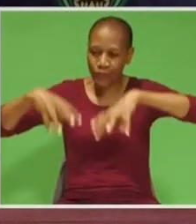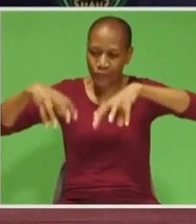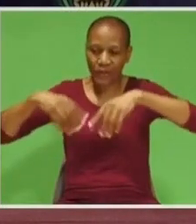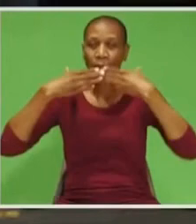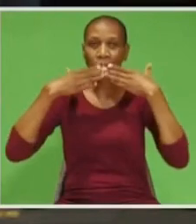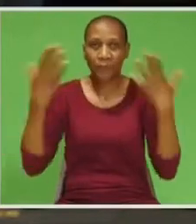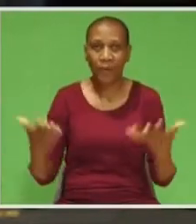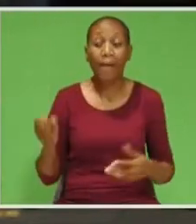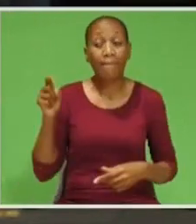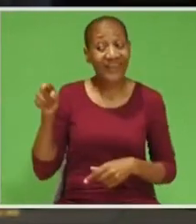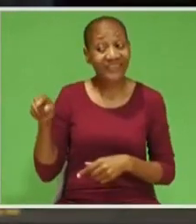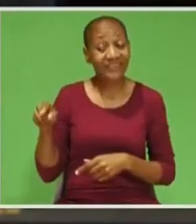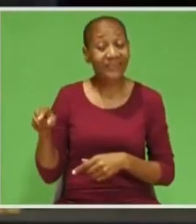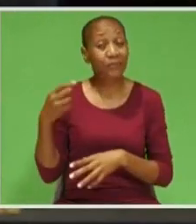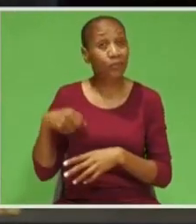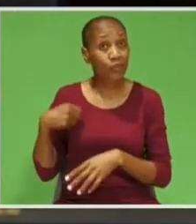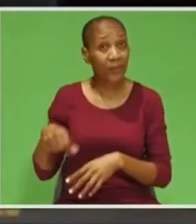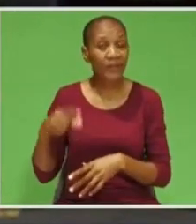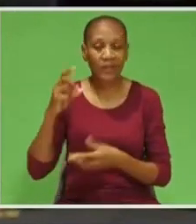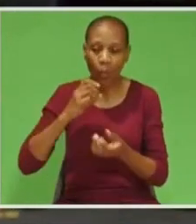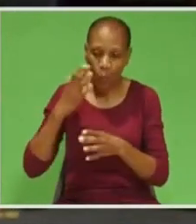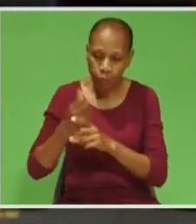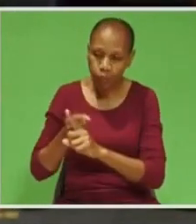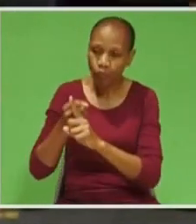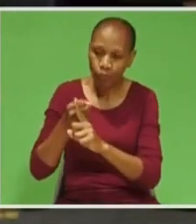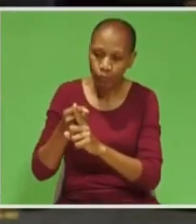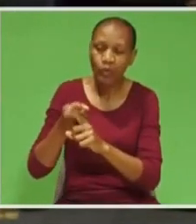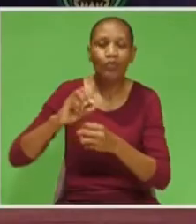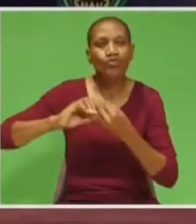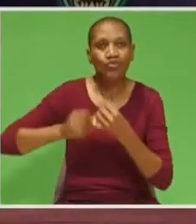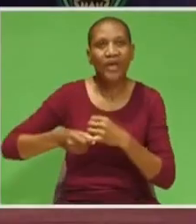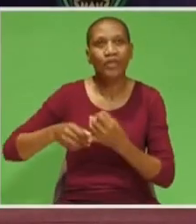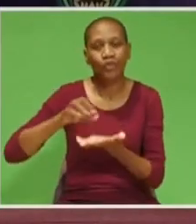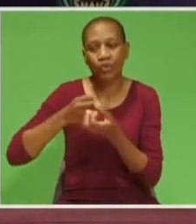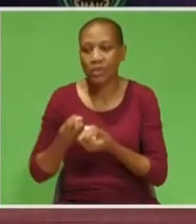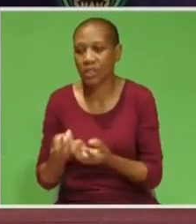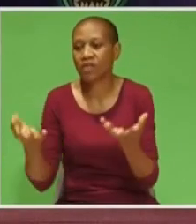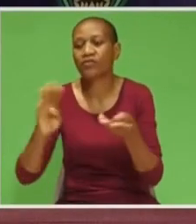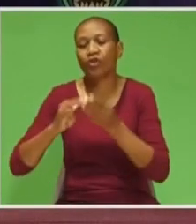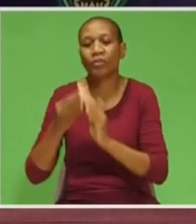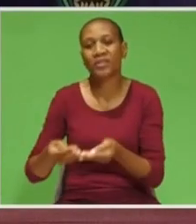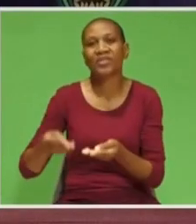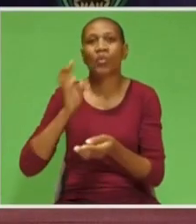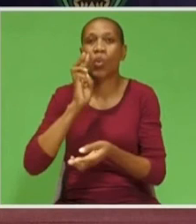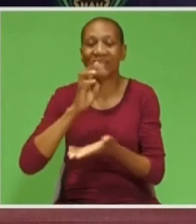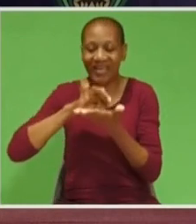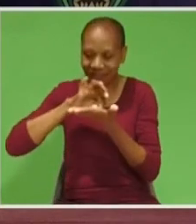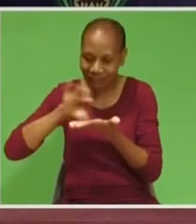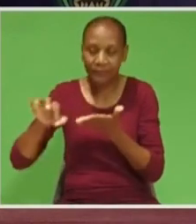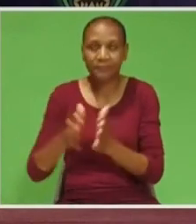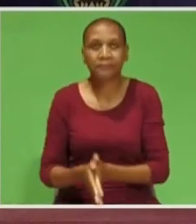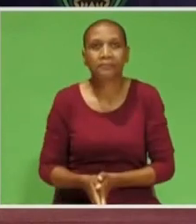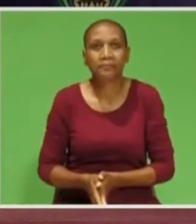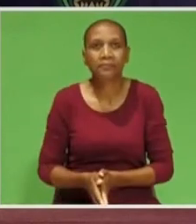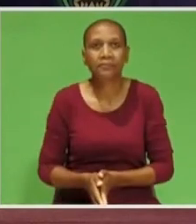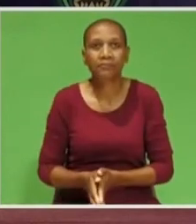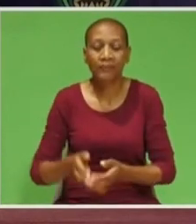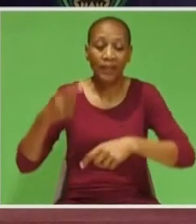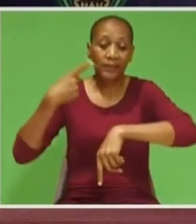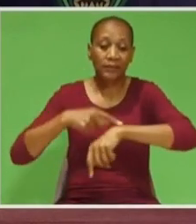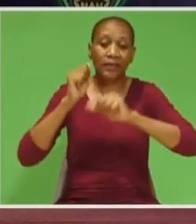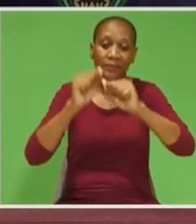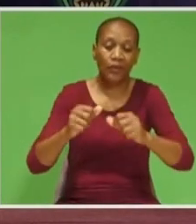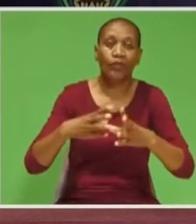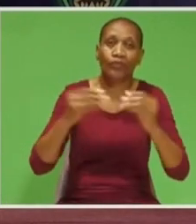working all out to provide clean and drinkable water for their citizens. Honourable